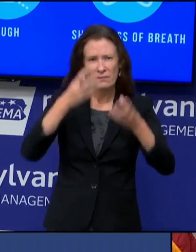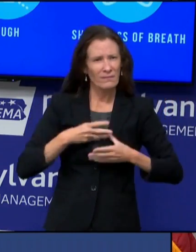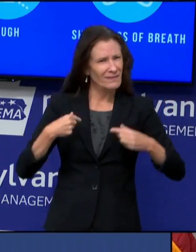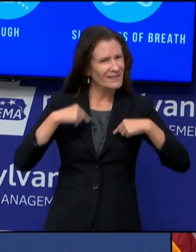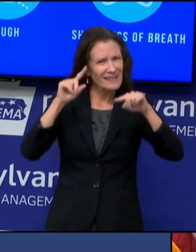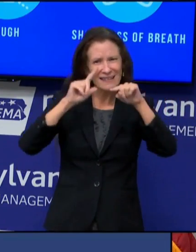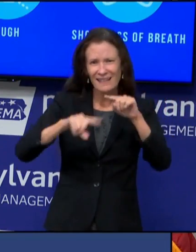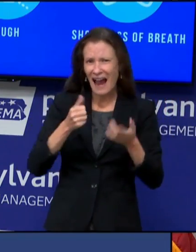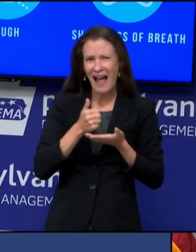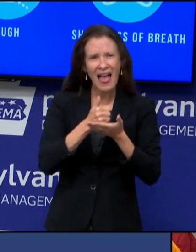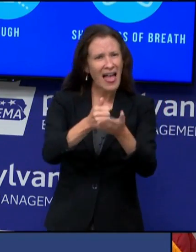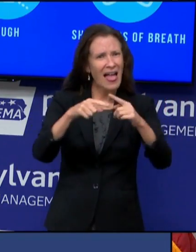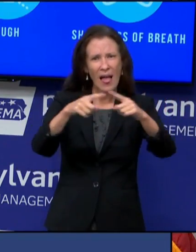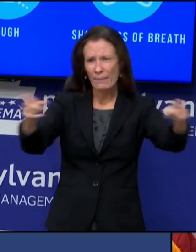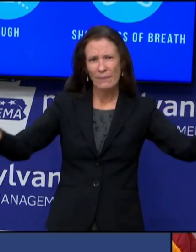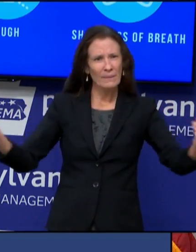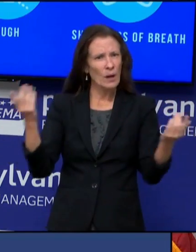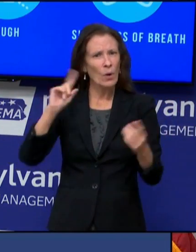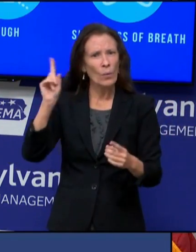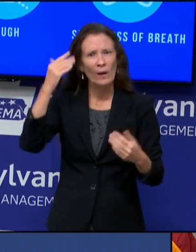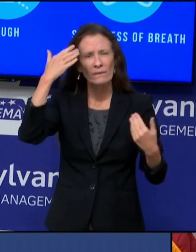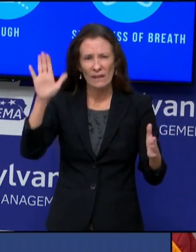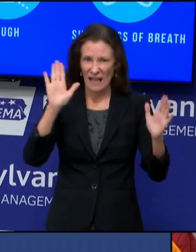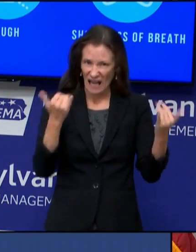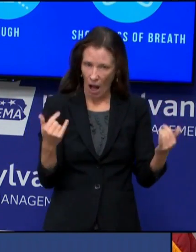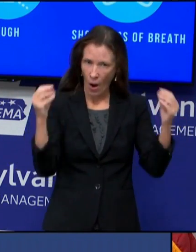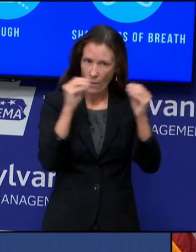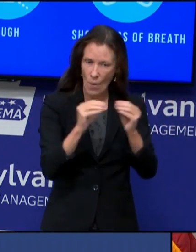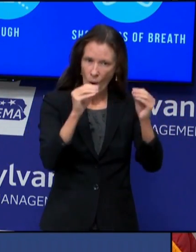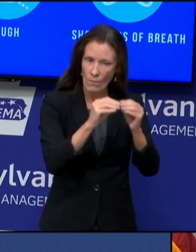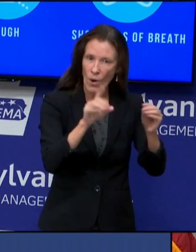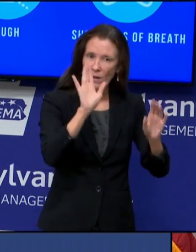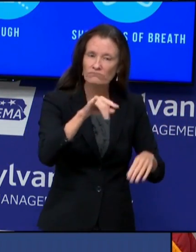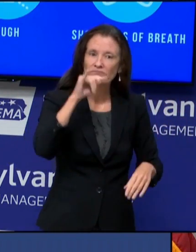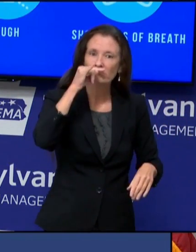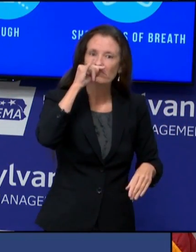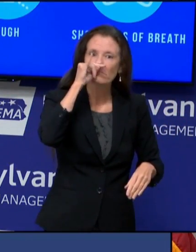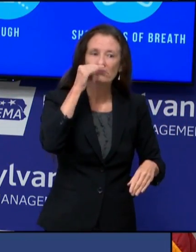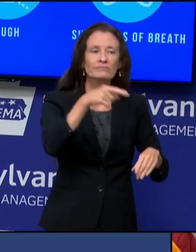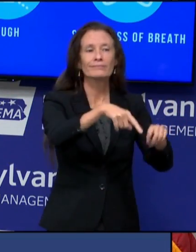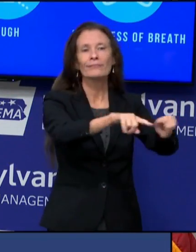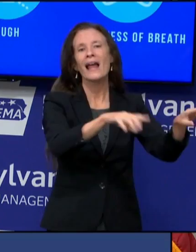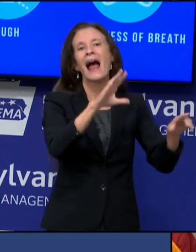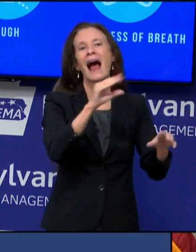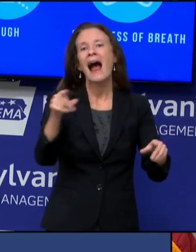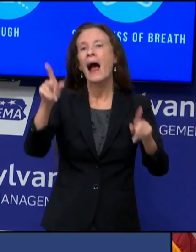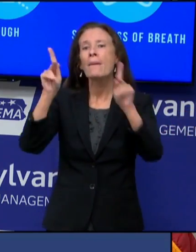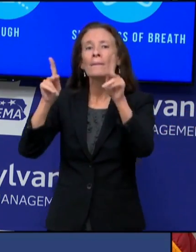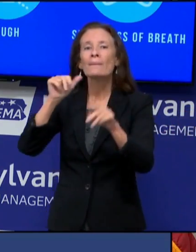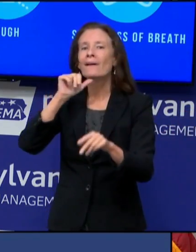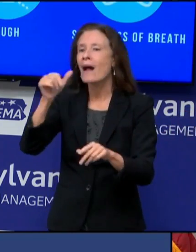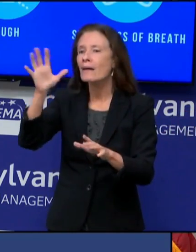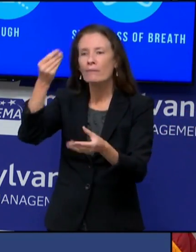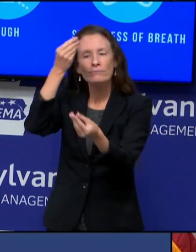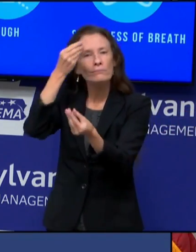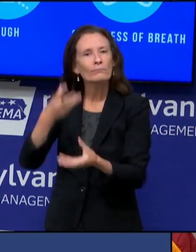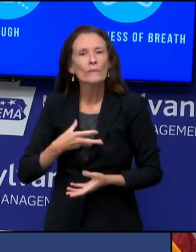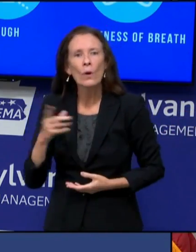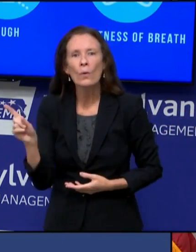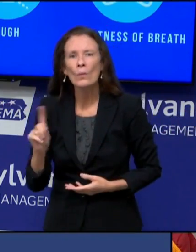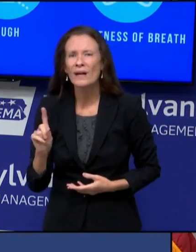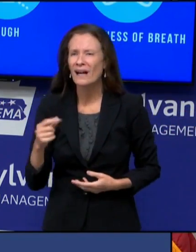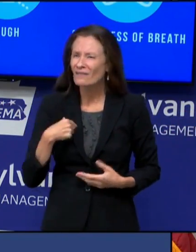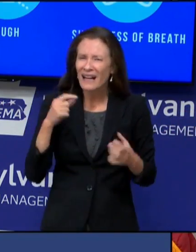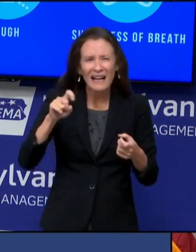people actually did not answer completely questions as to whether they frequented a business or attended a mass gathering